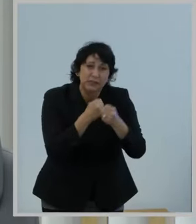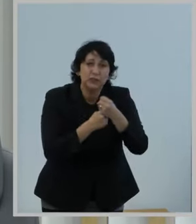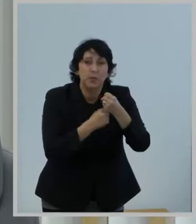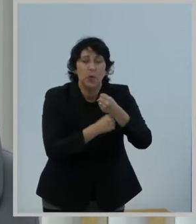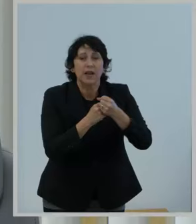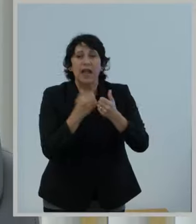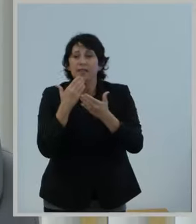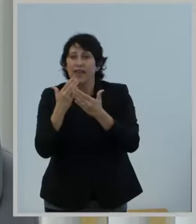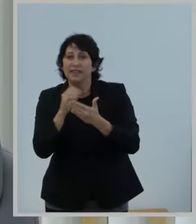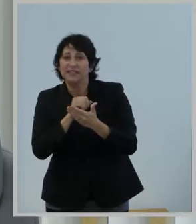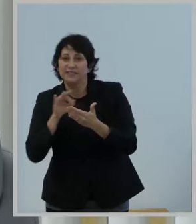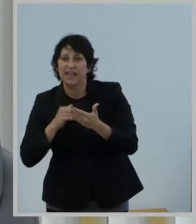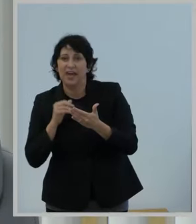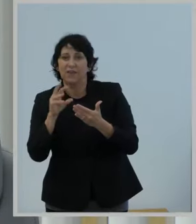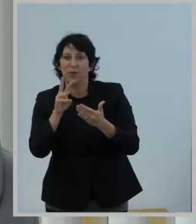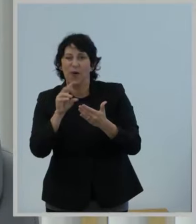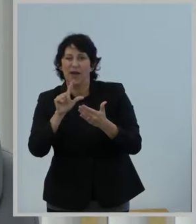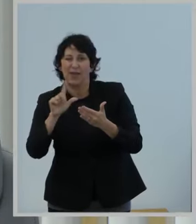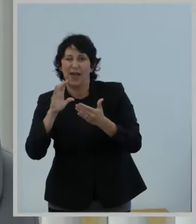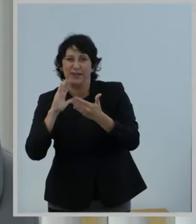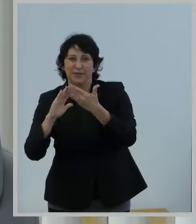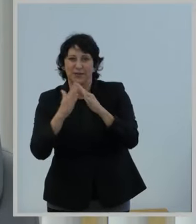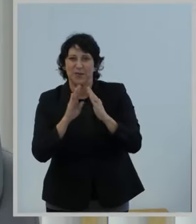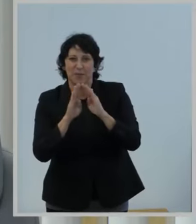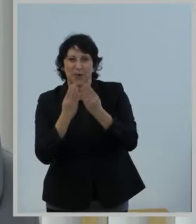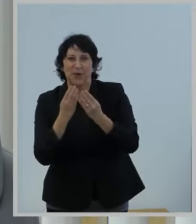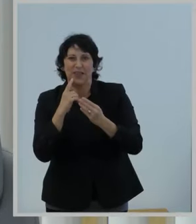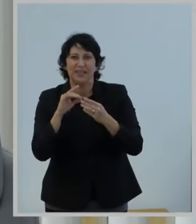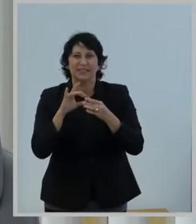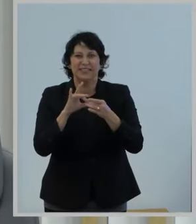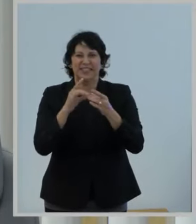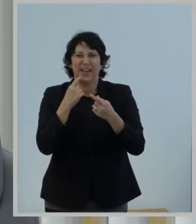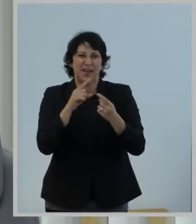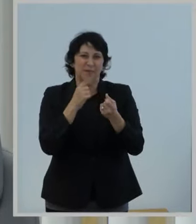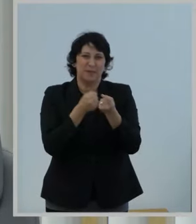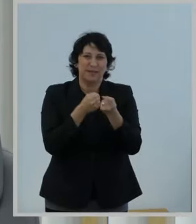Bureau for their work on the declaratory ruling. It has my support.